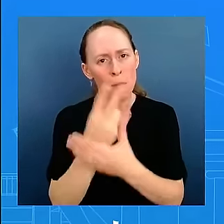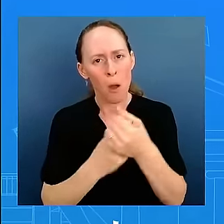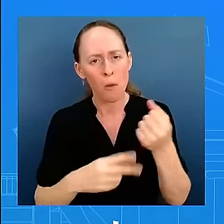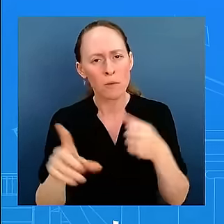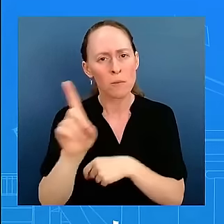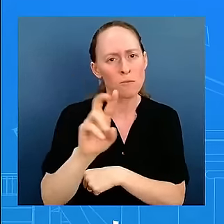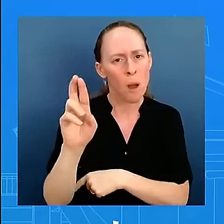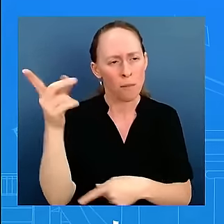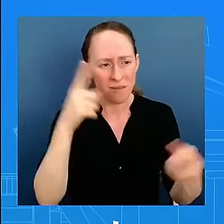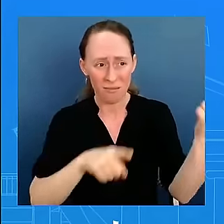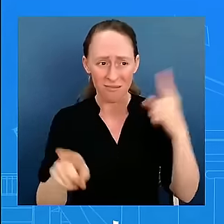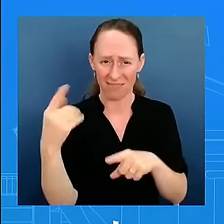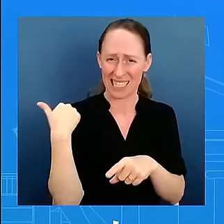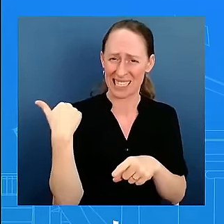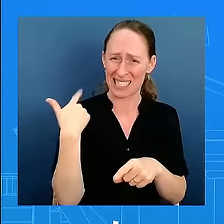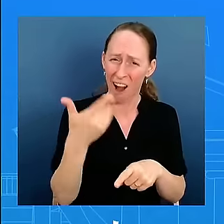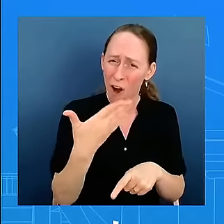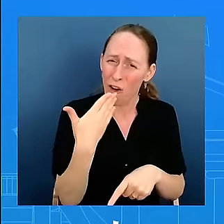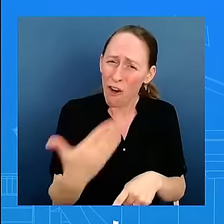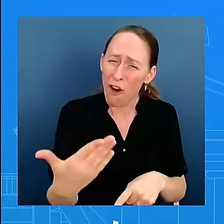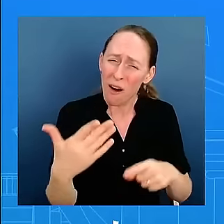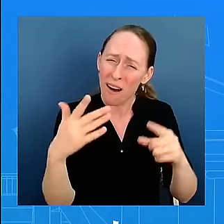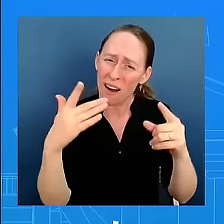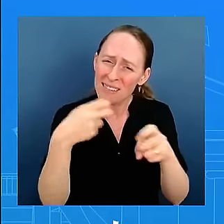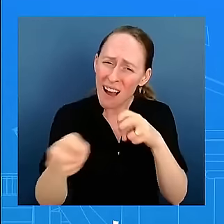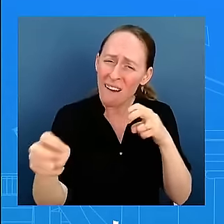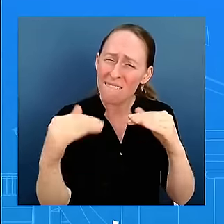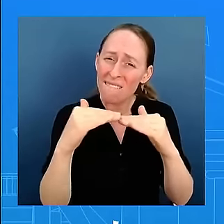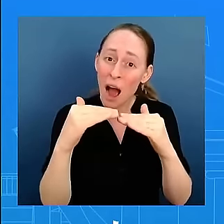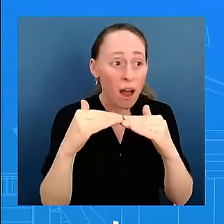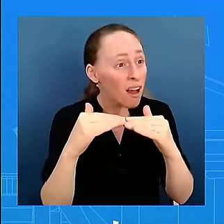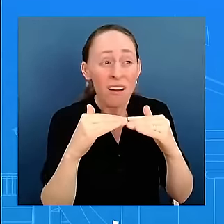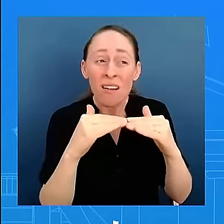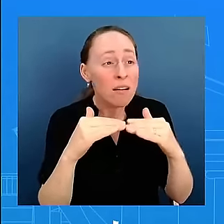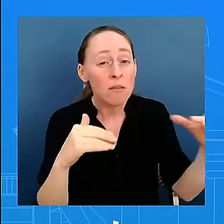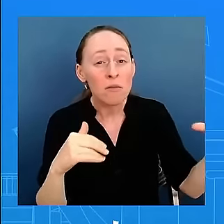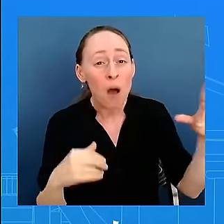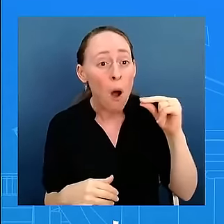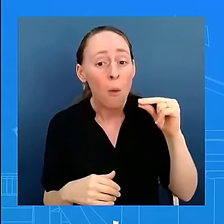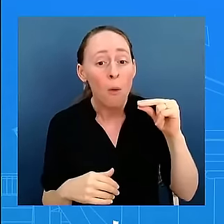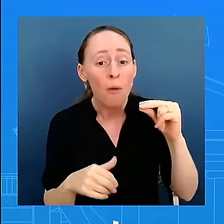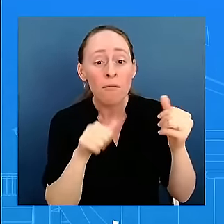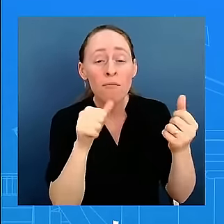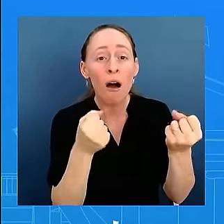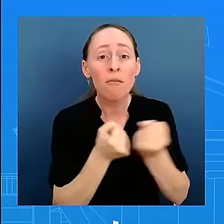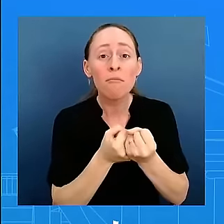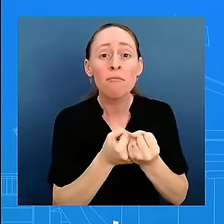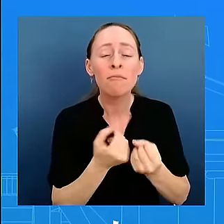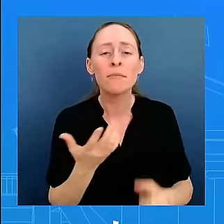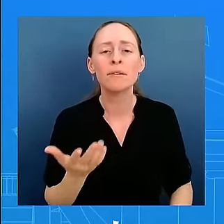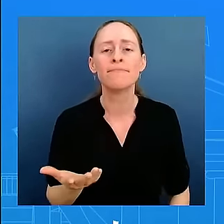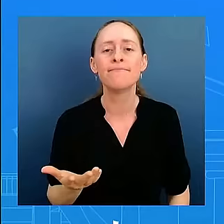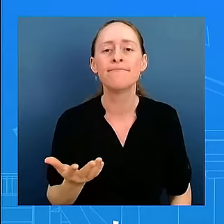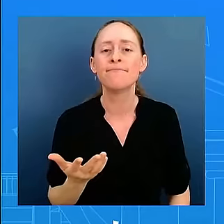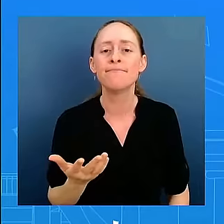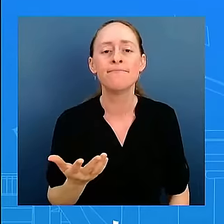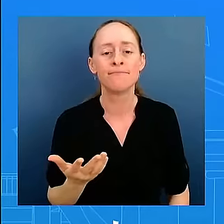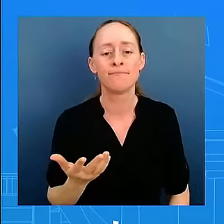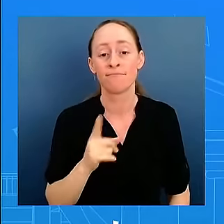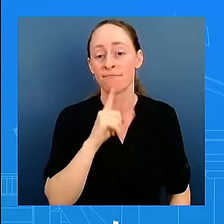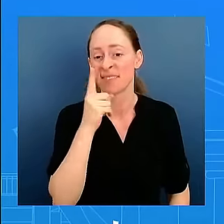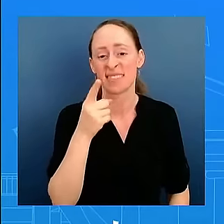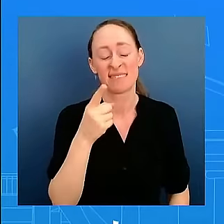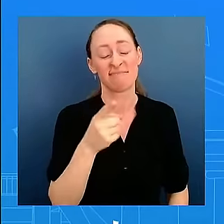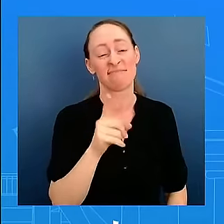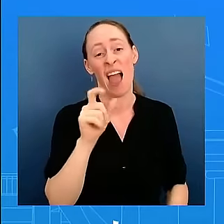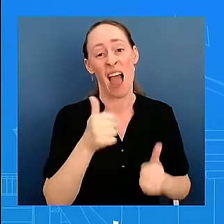and they voted it down twice and so that is how we're going to move forward is making sure congress gets the work